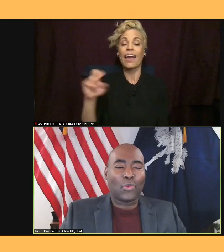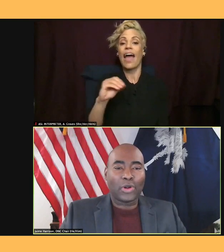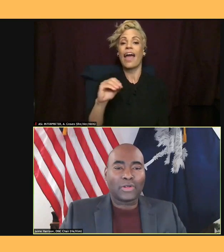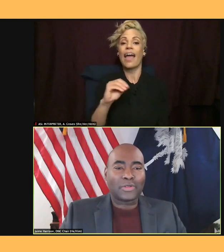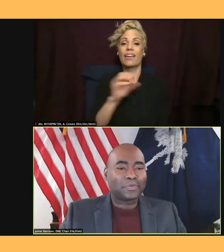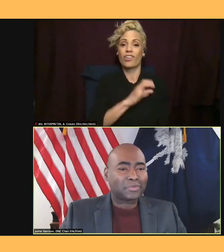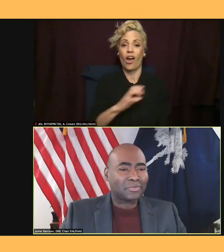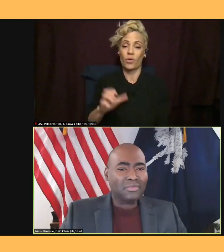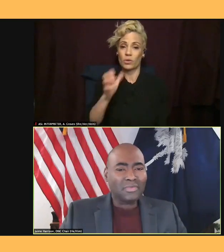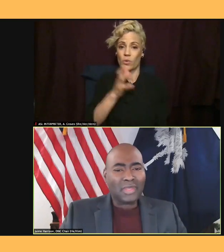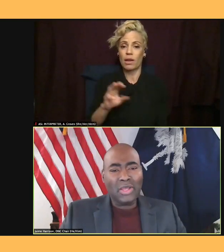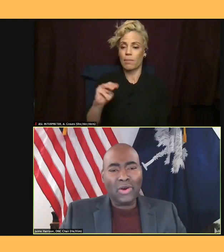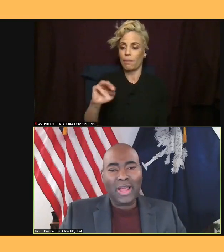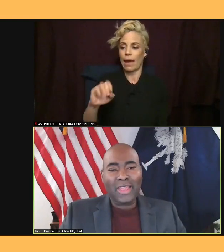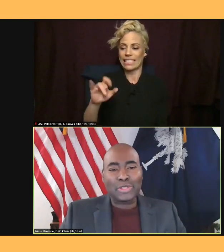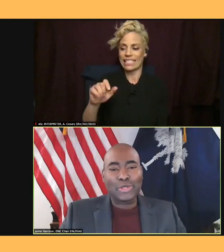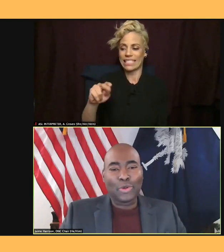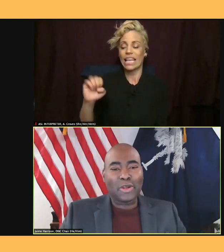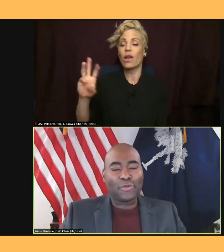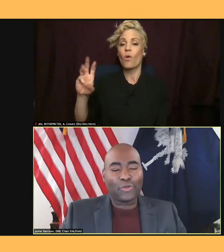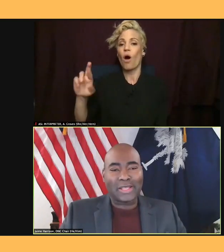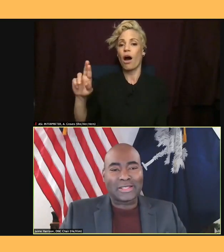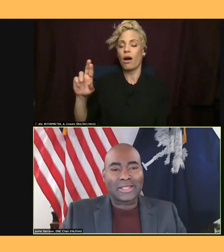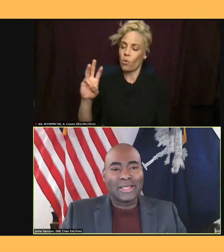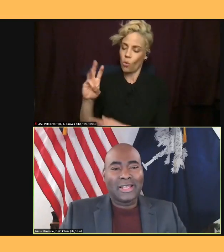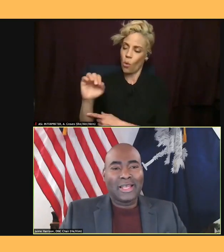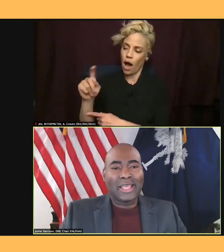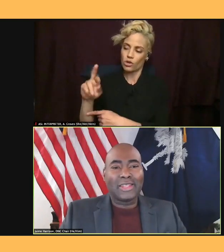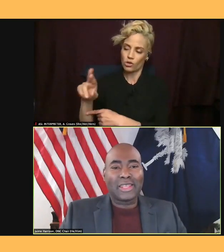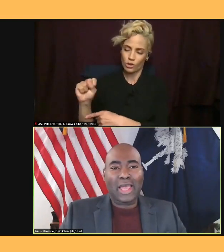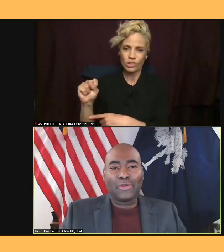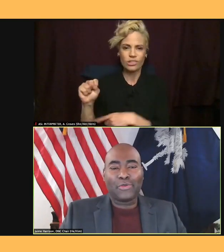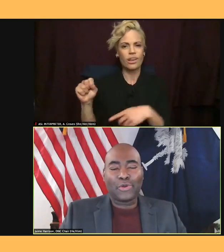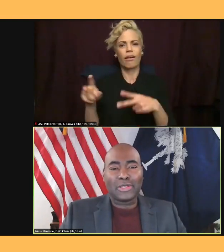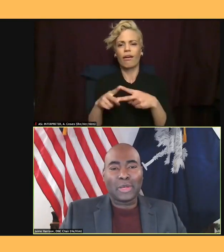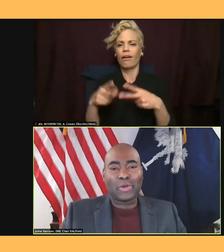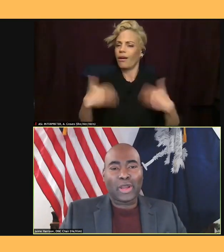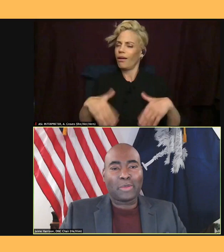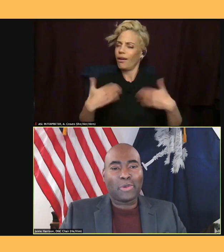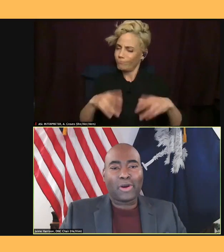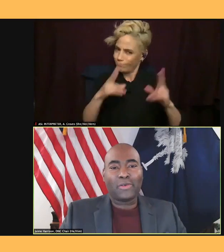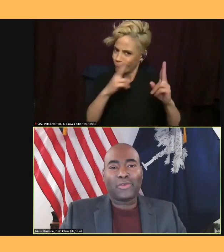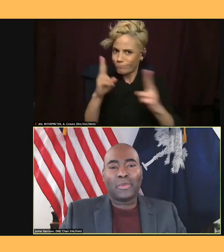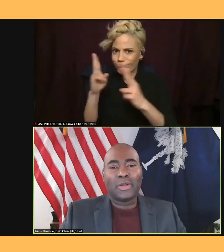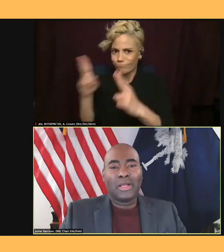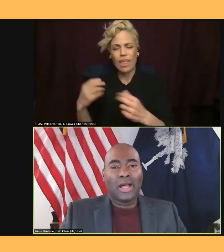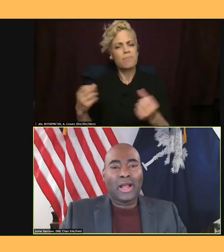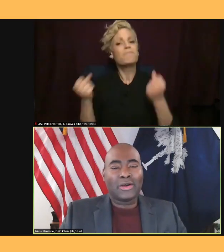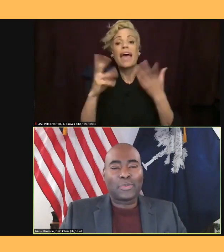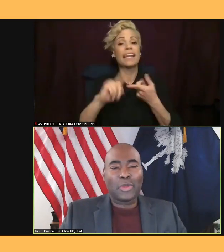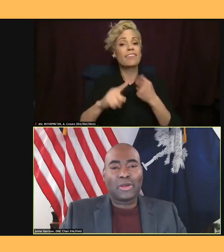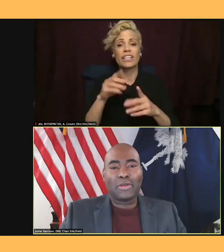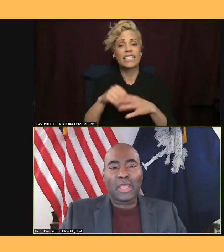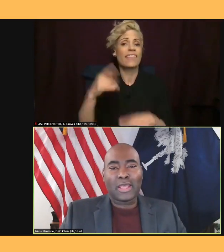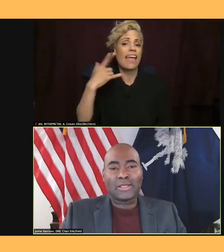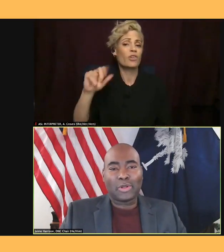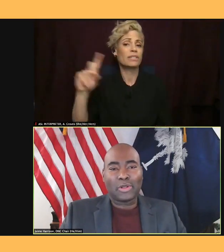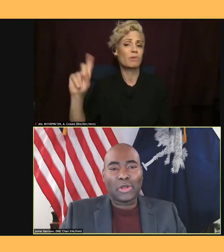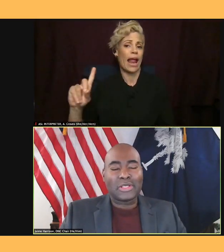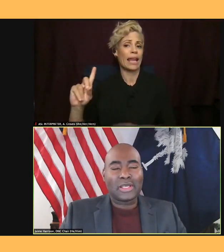You know, I have so many friends in the California Democratic Party, from our Speaker Nancy Pelosi,